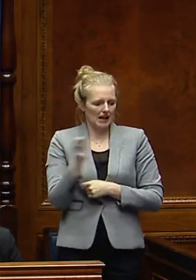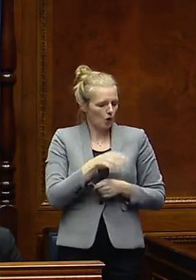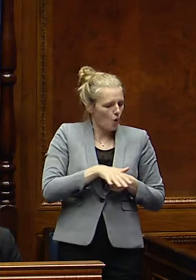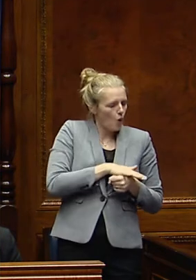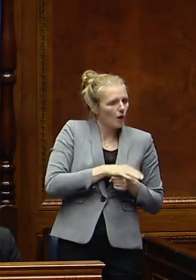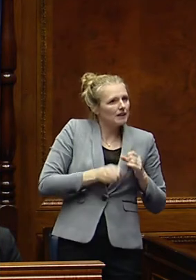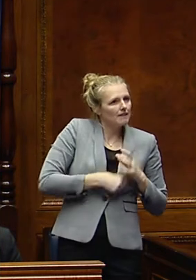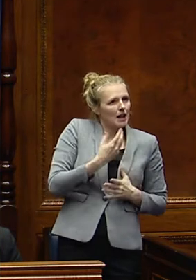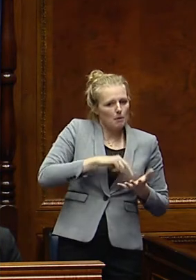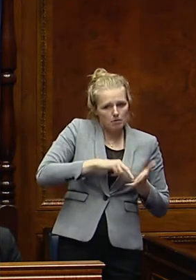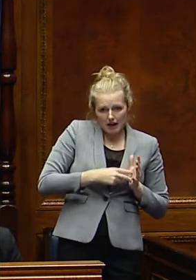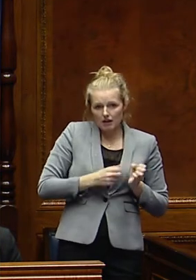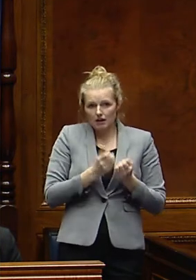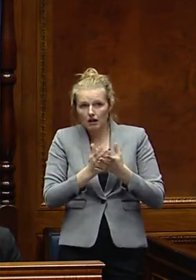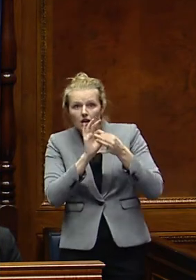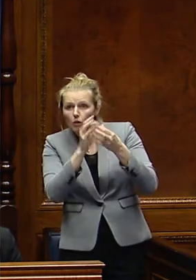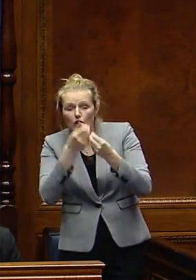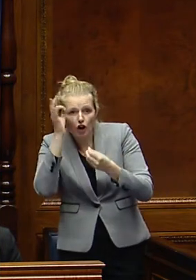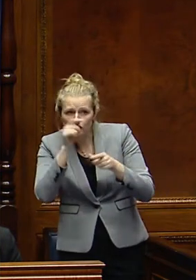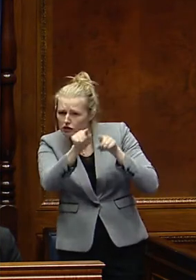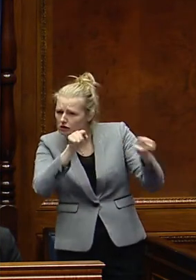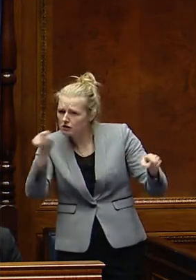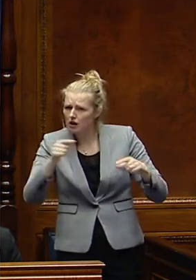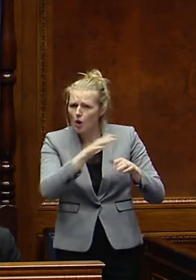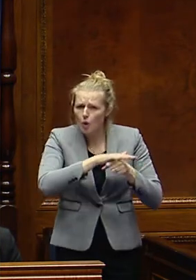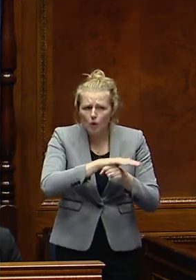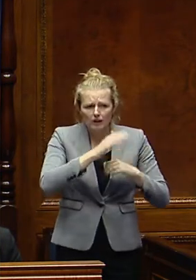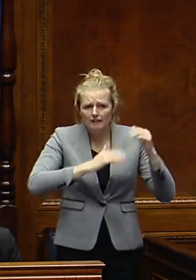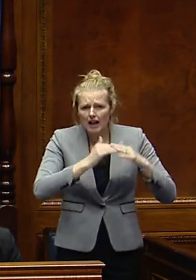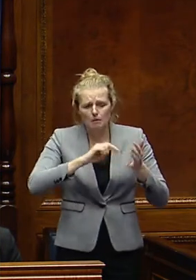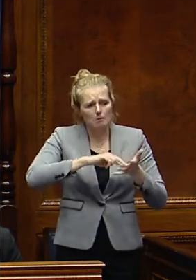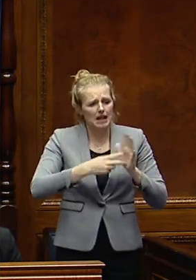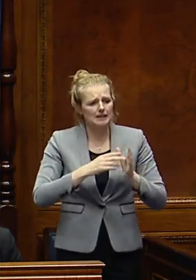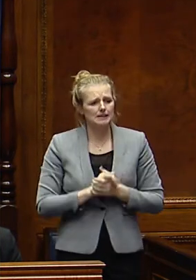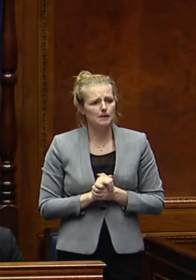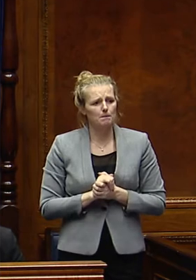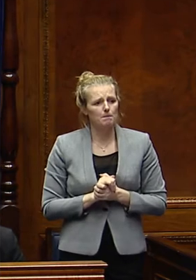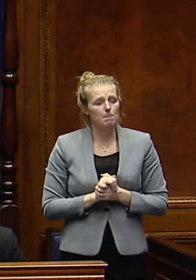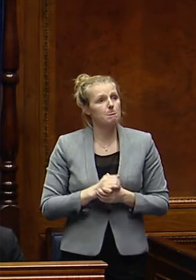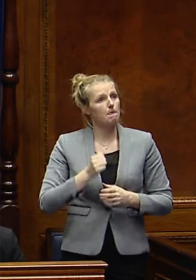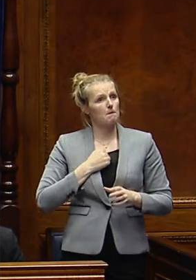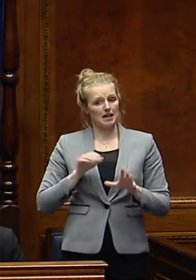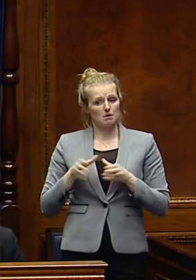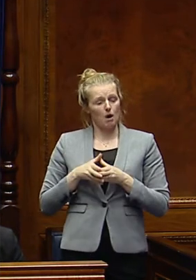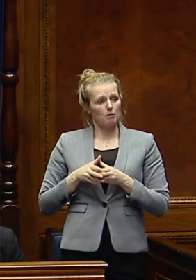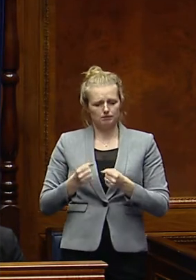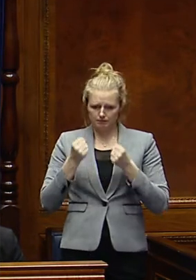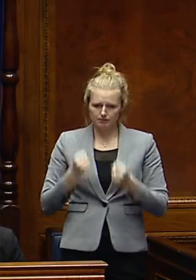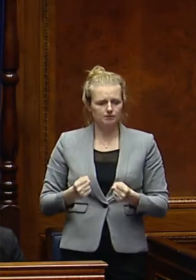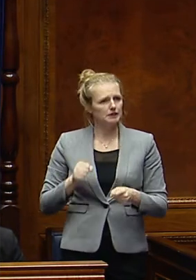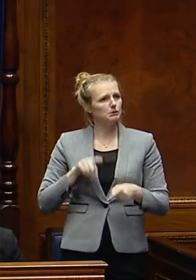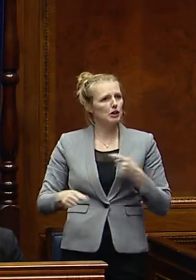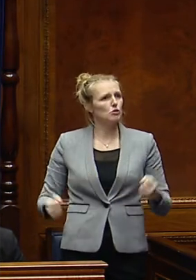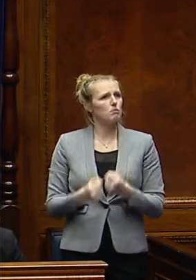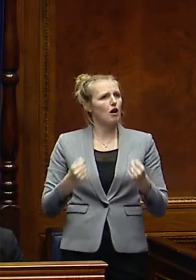engaging with councils in the time ahead around those local development plans as they progress. My Department also has special powers